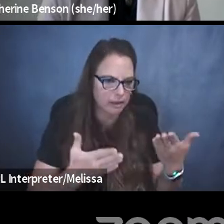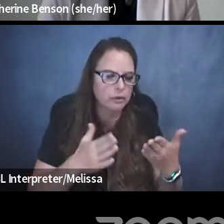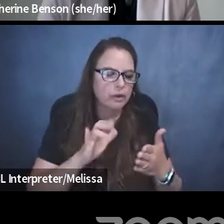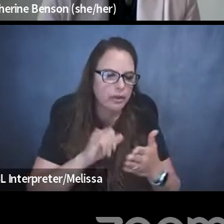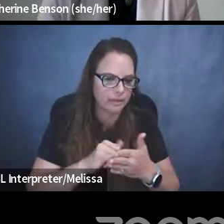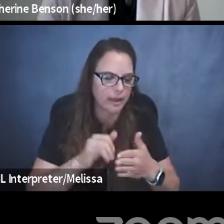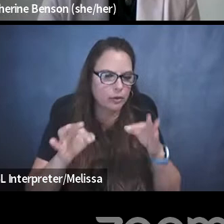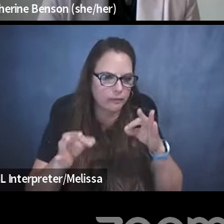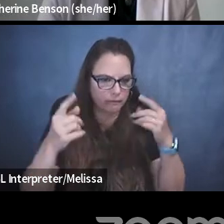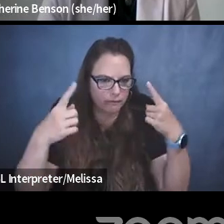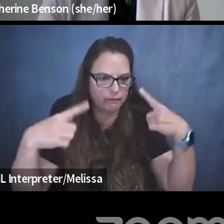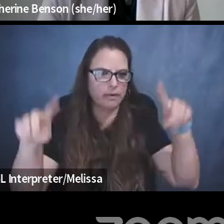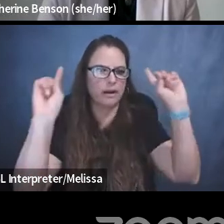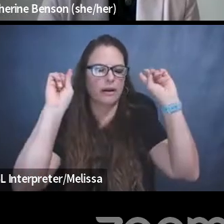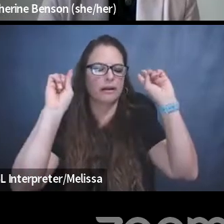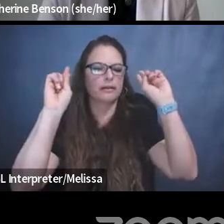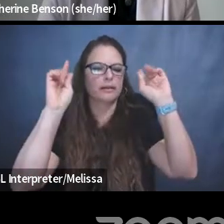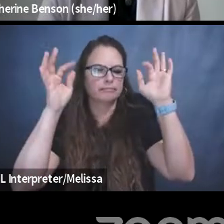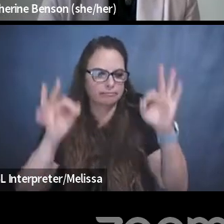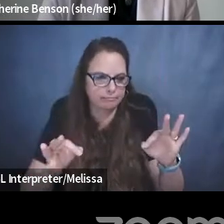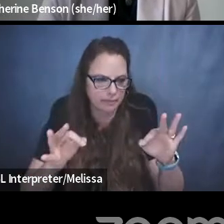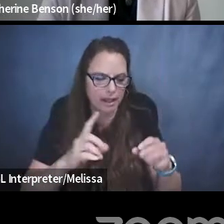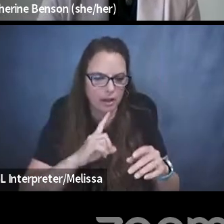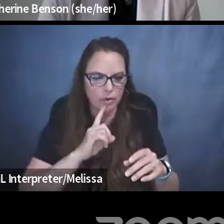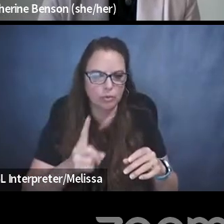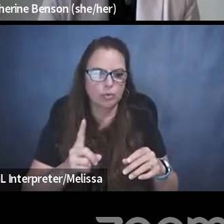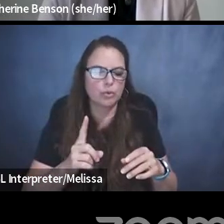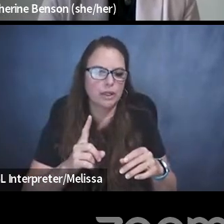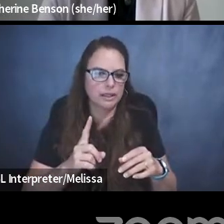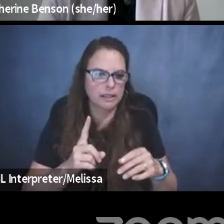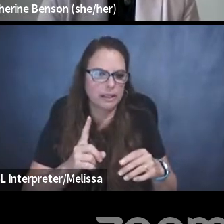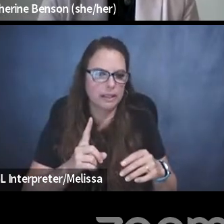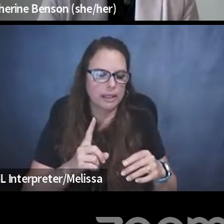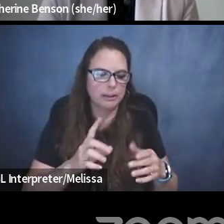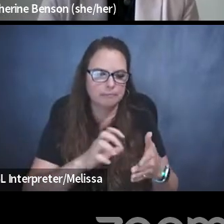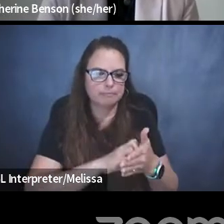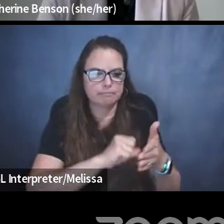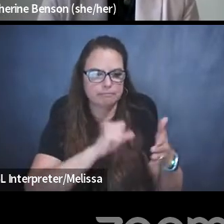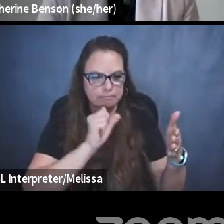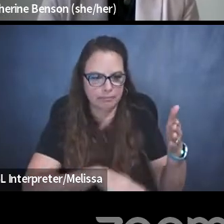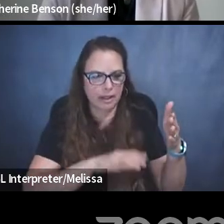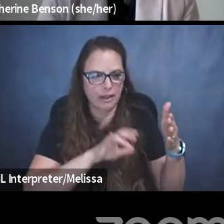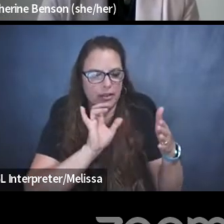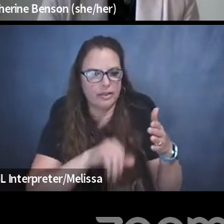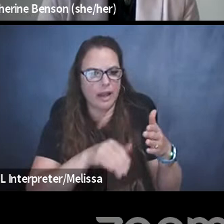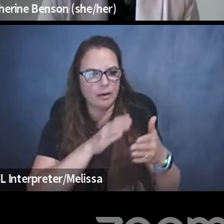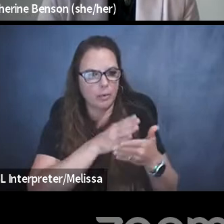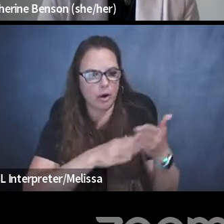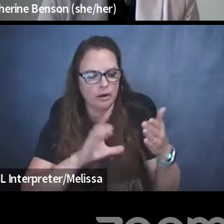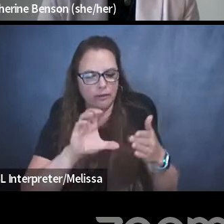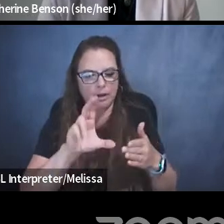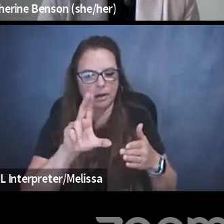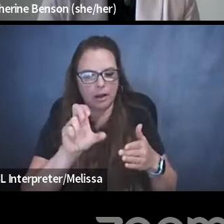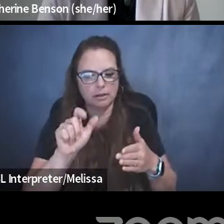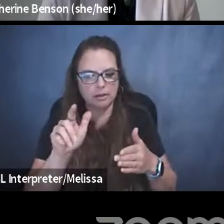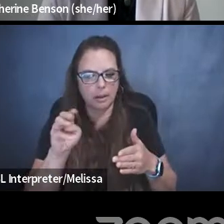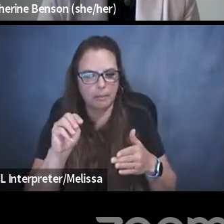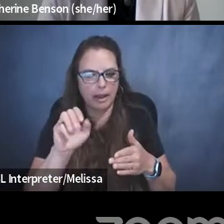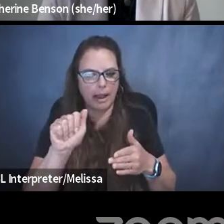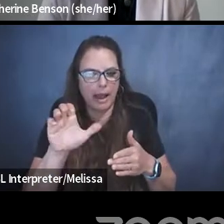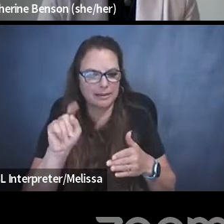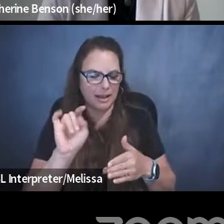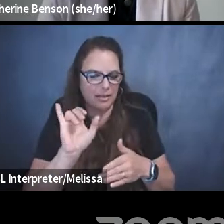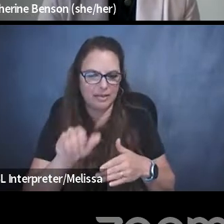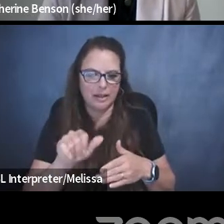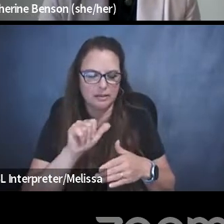finally weighed in and struck down that part of the Customs Act as being unconstitutional. Now, of course, we,